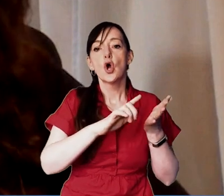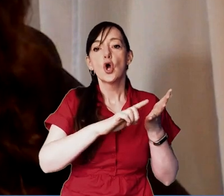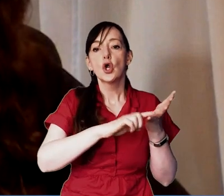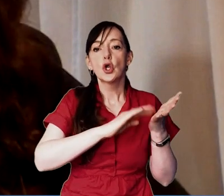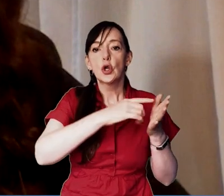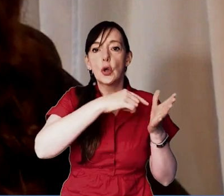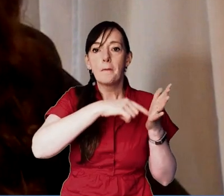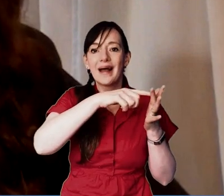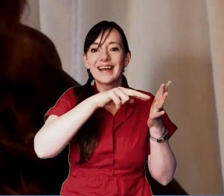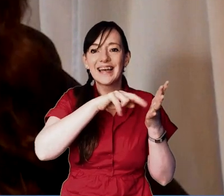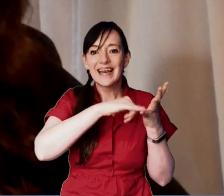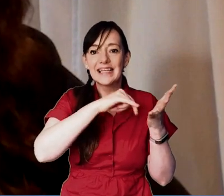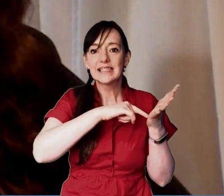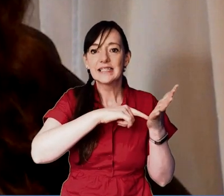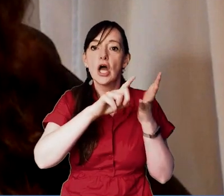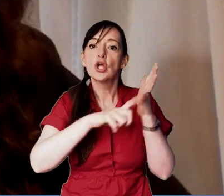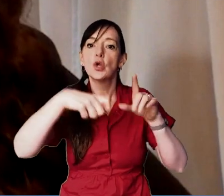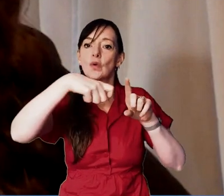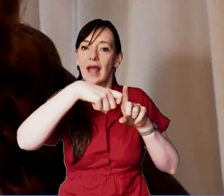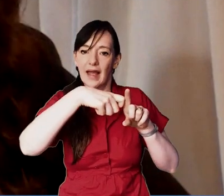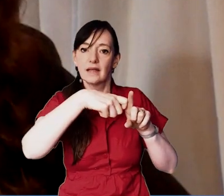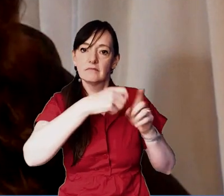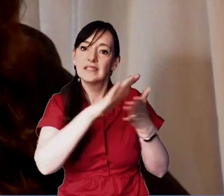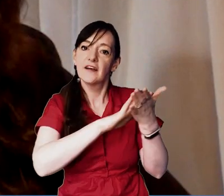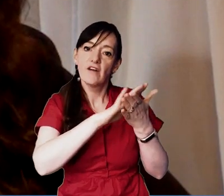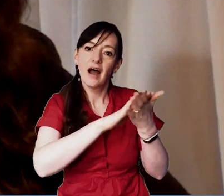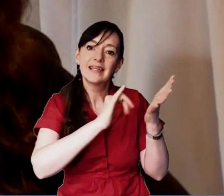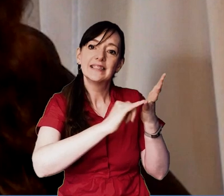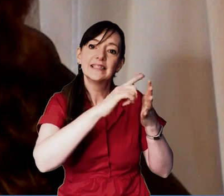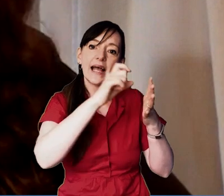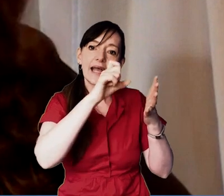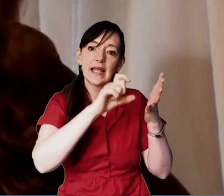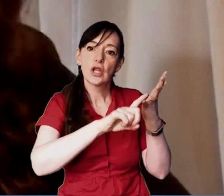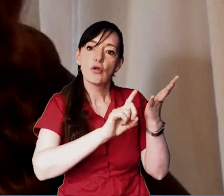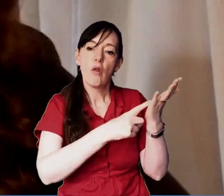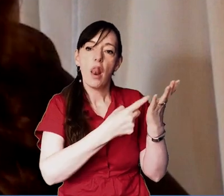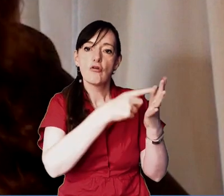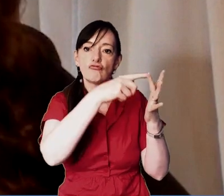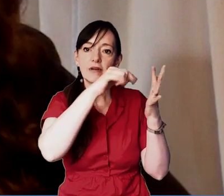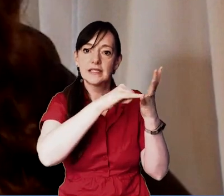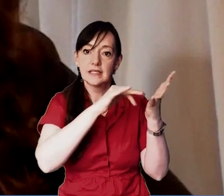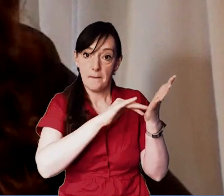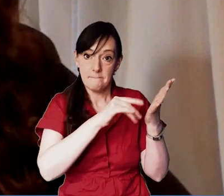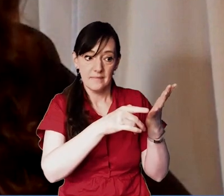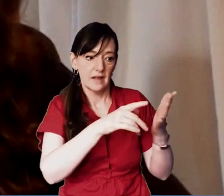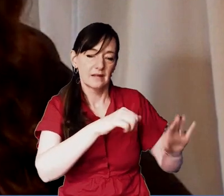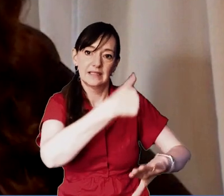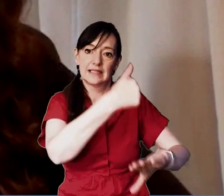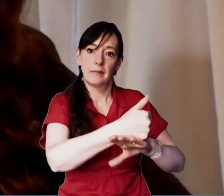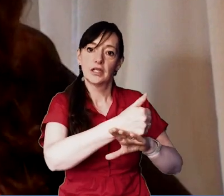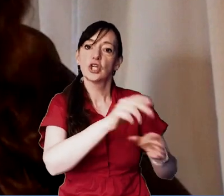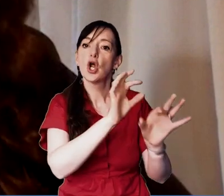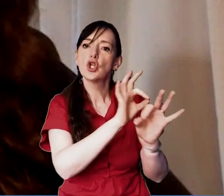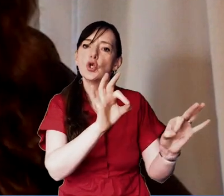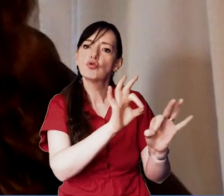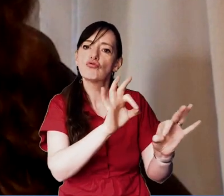to humanists uk in part is a commitment to the principle of establishing a neutral public space in which all can